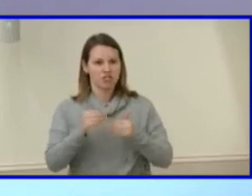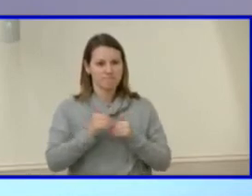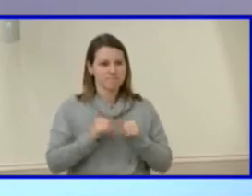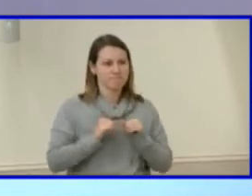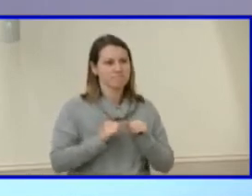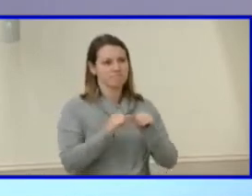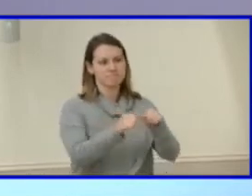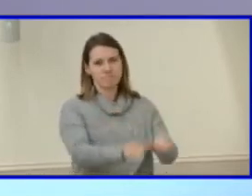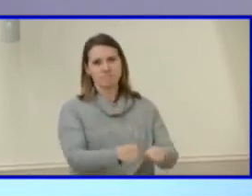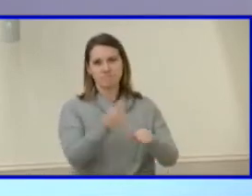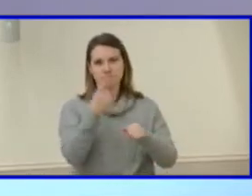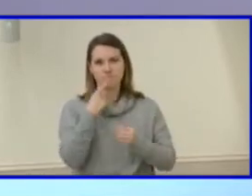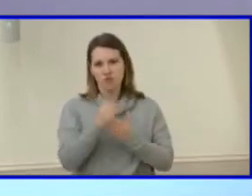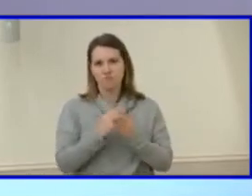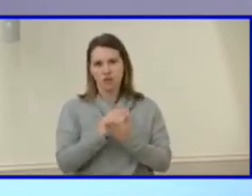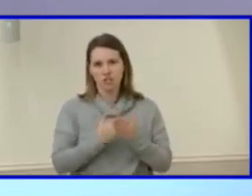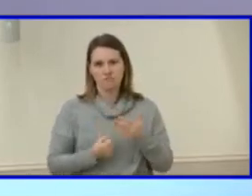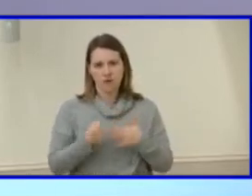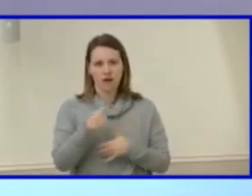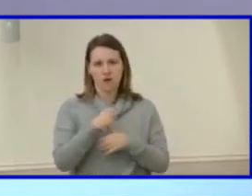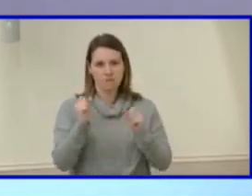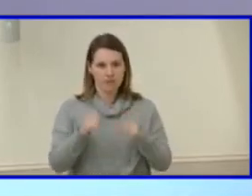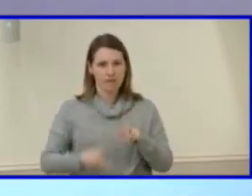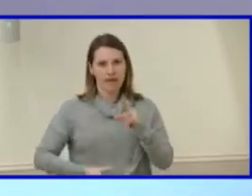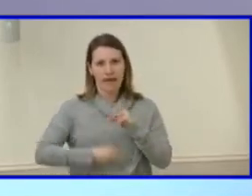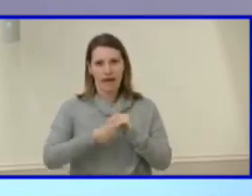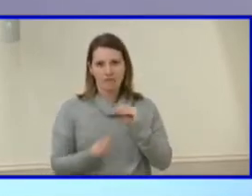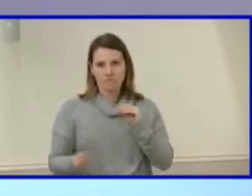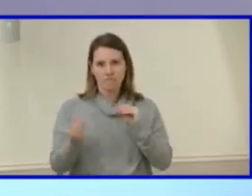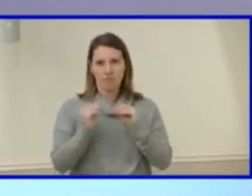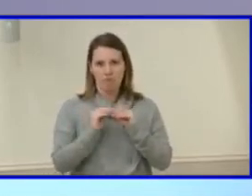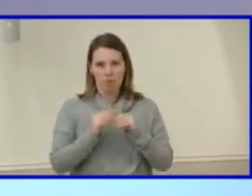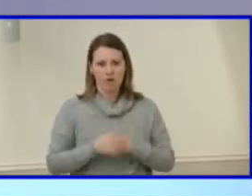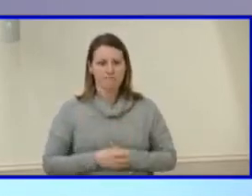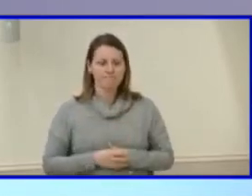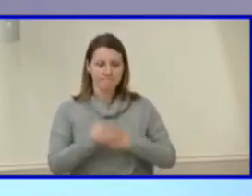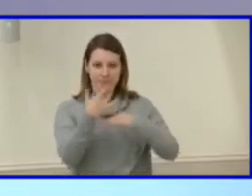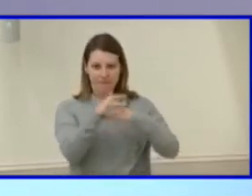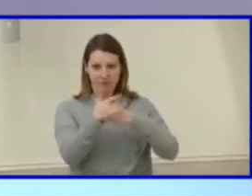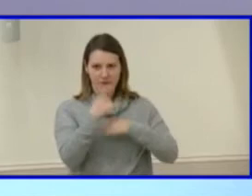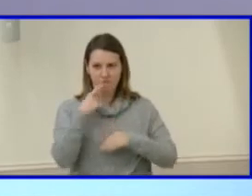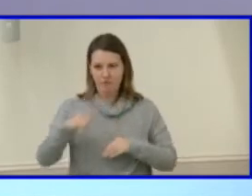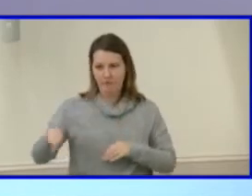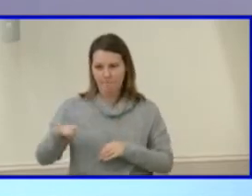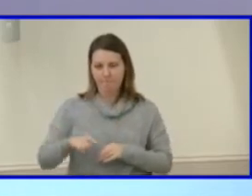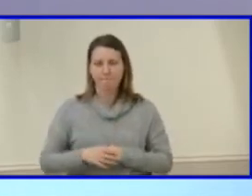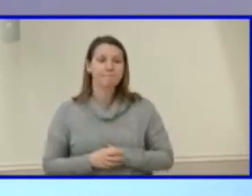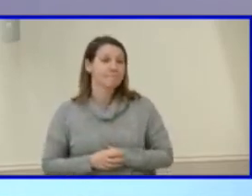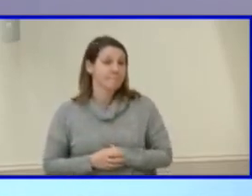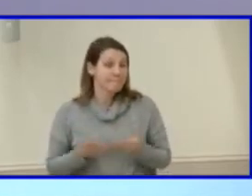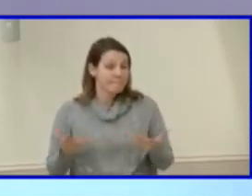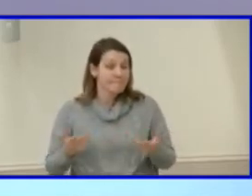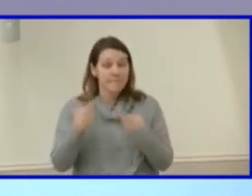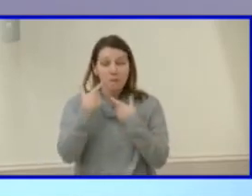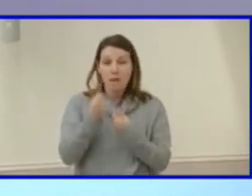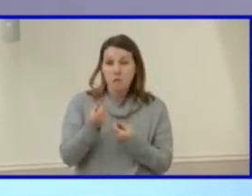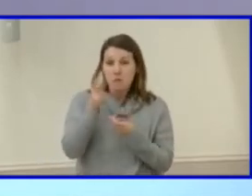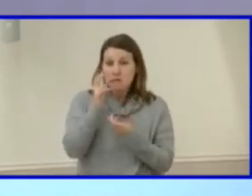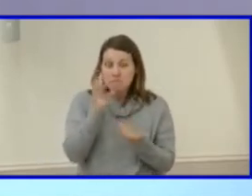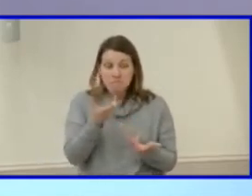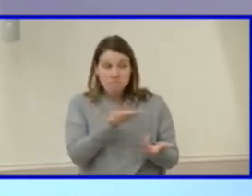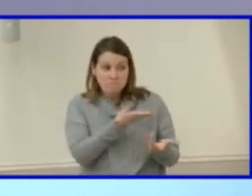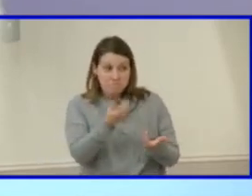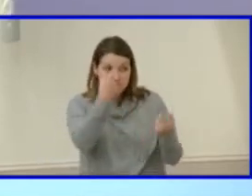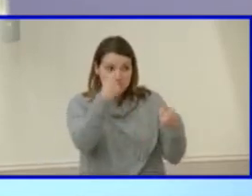budget is a budget priority to be able to add more slots. So I'd be interested to know what my colleagues think of that.